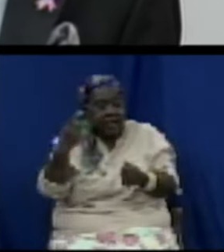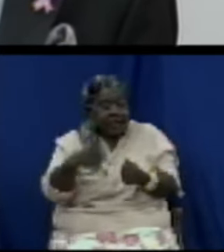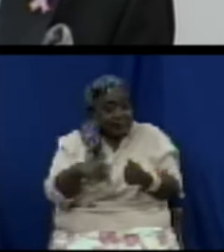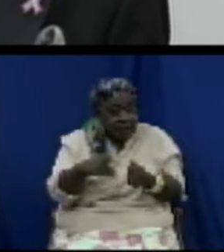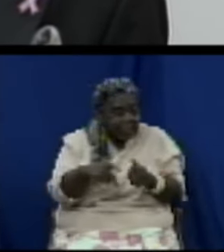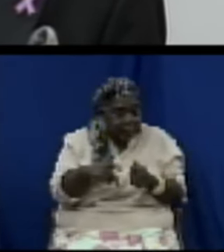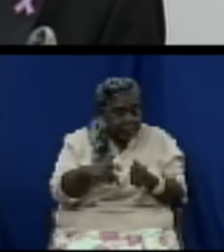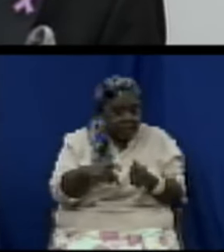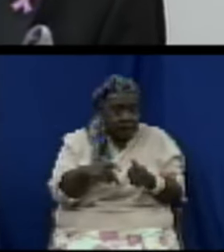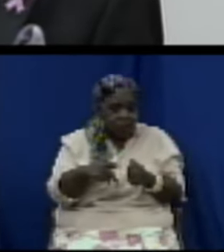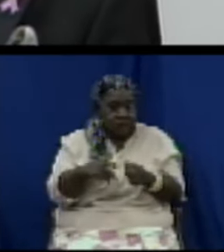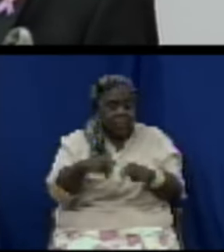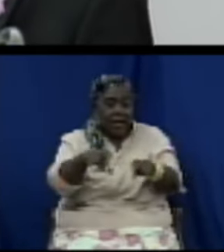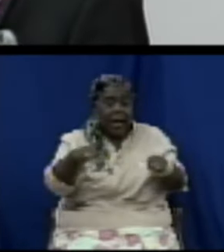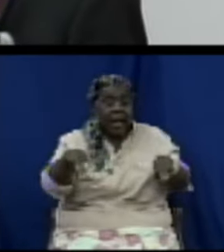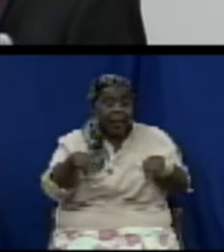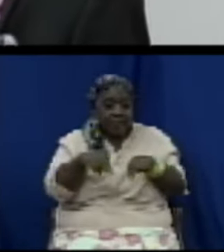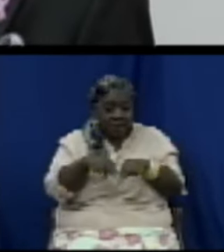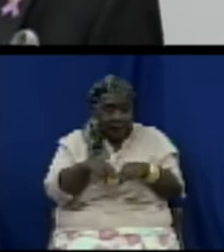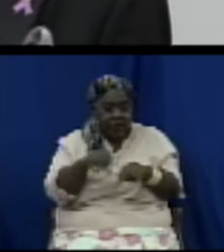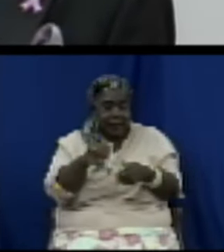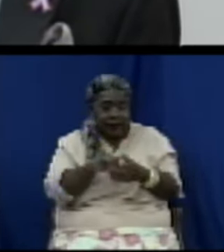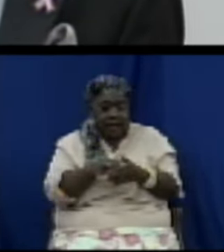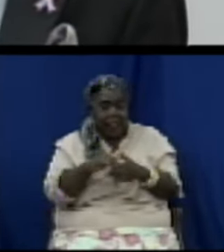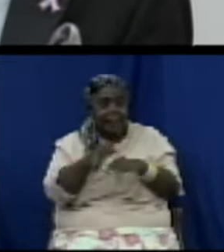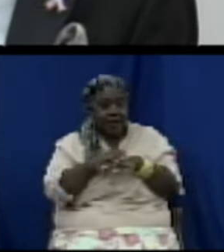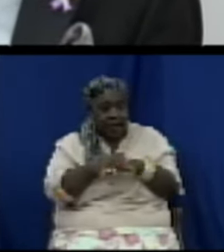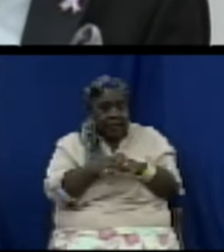the language of English